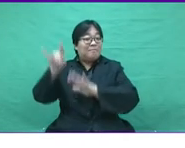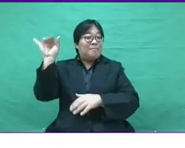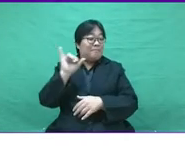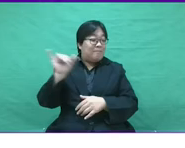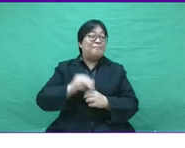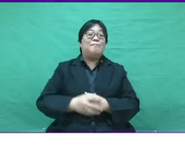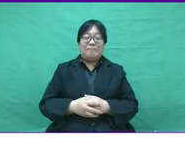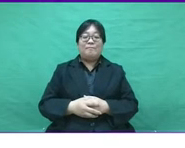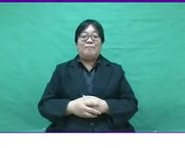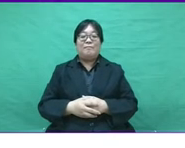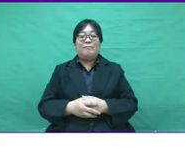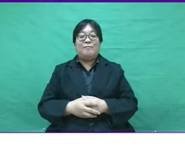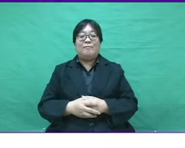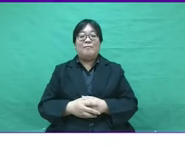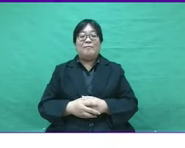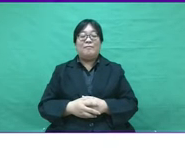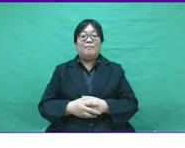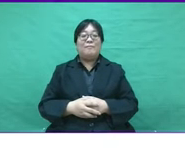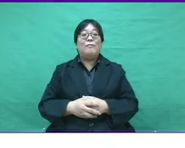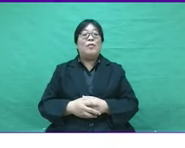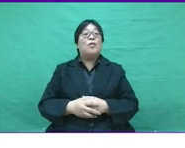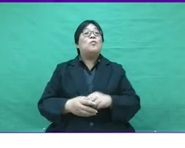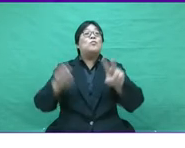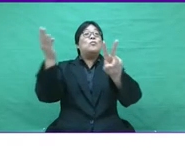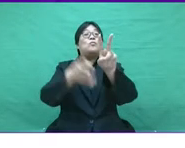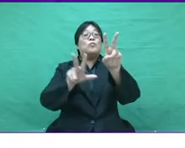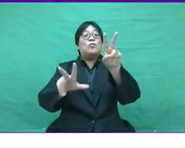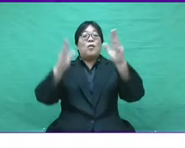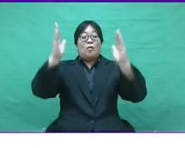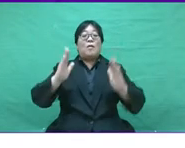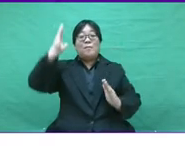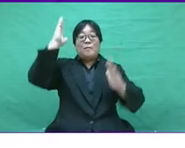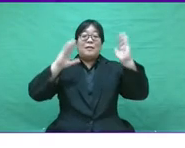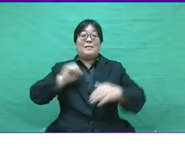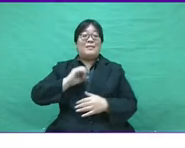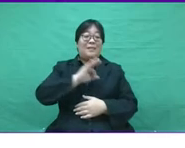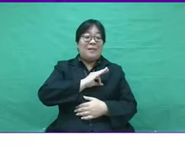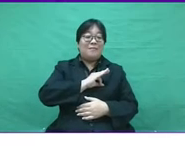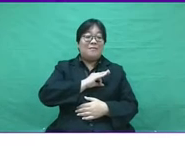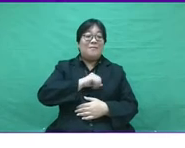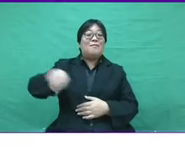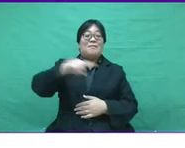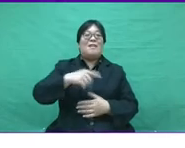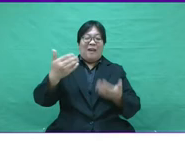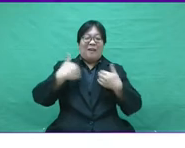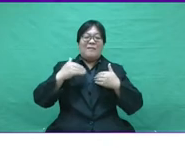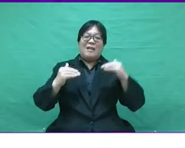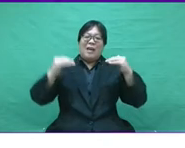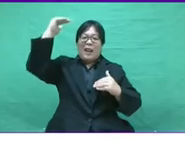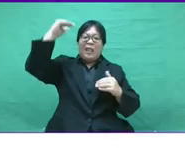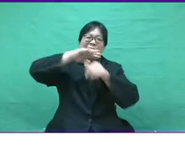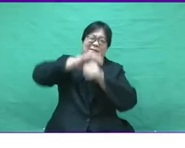But the same survey also discovered that two out of the three